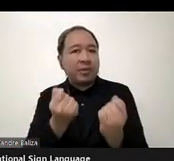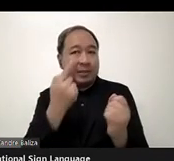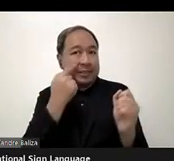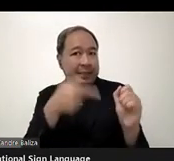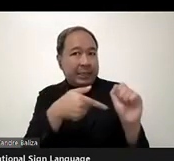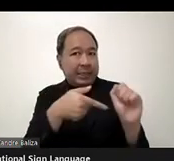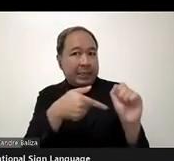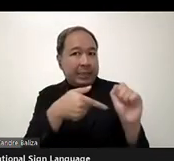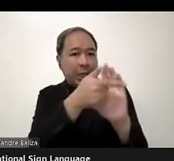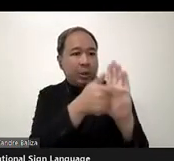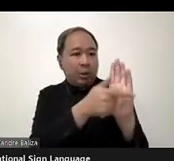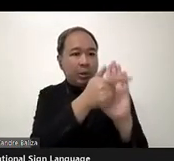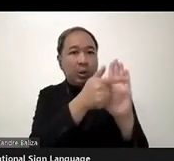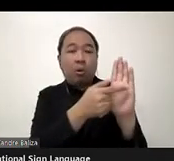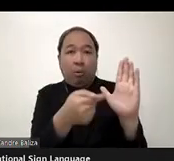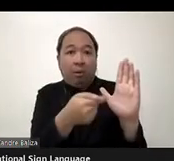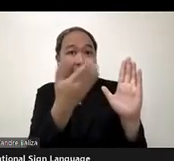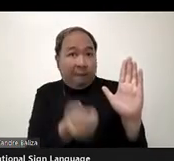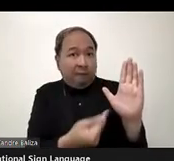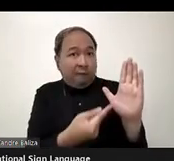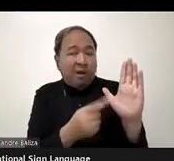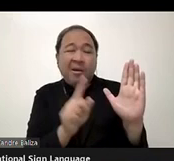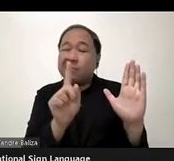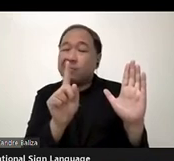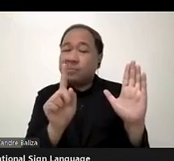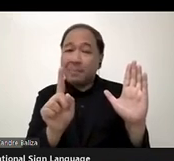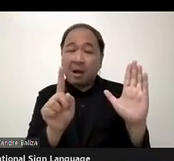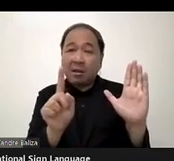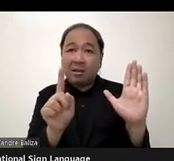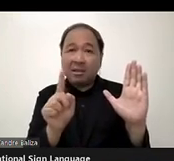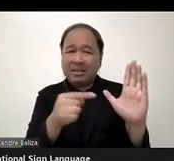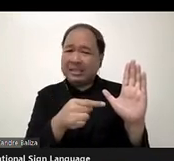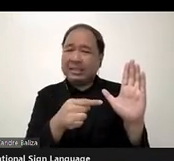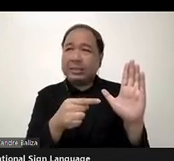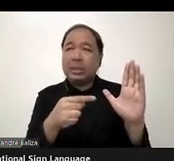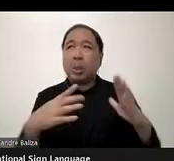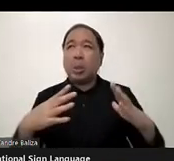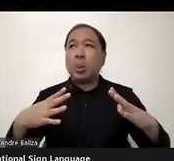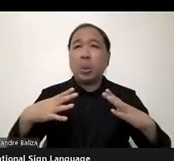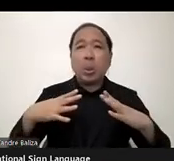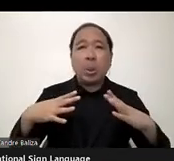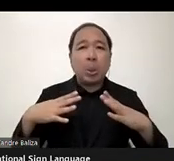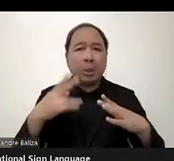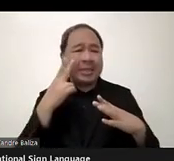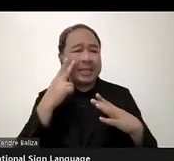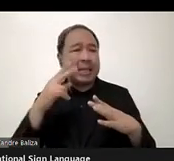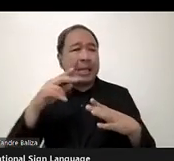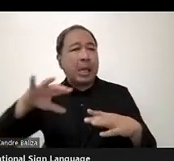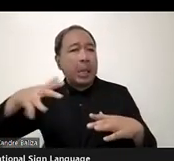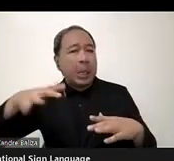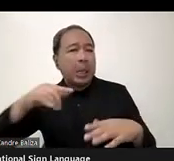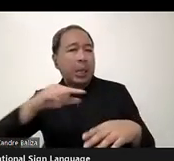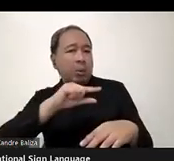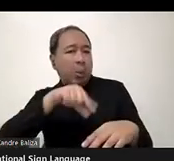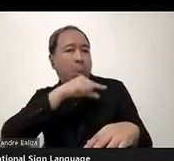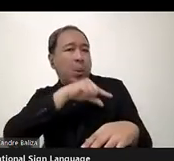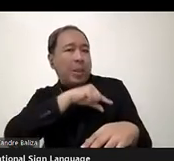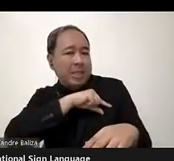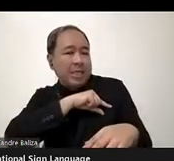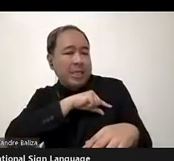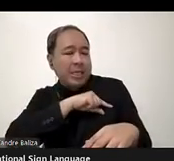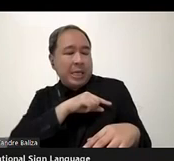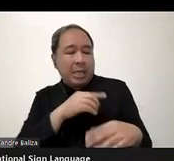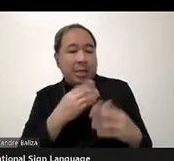do anything when it comes to the quality, the usability of the access being